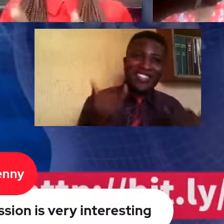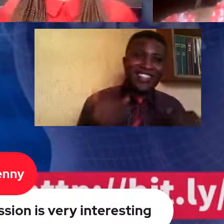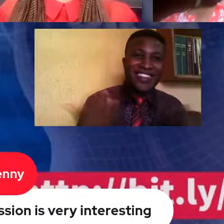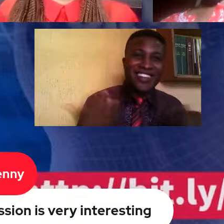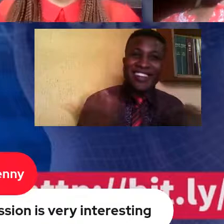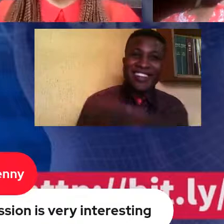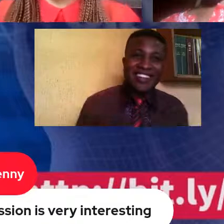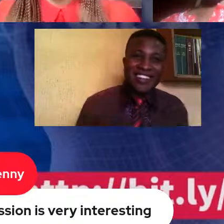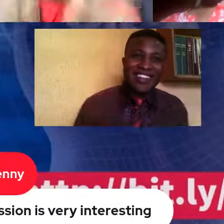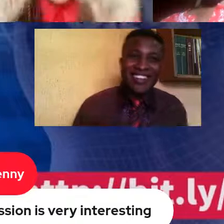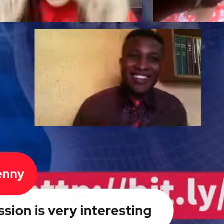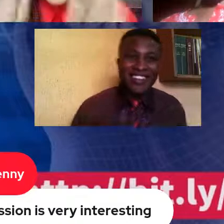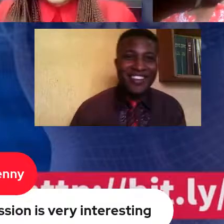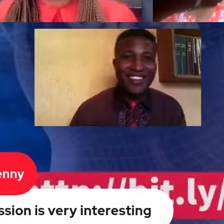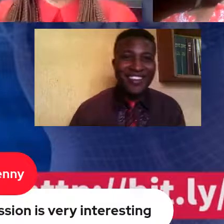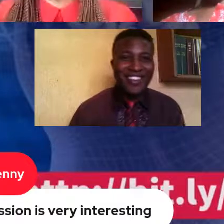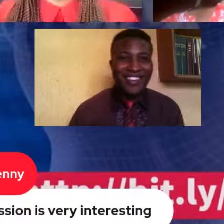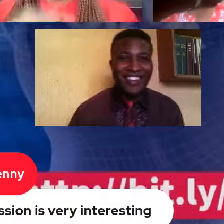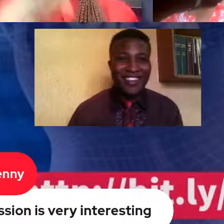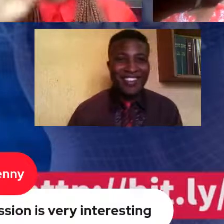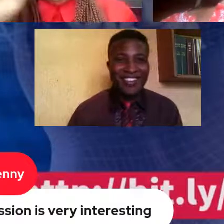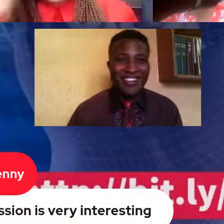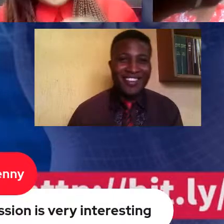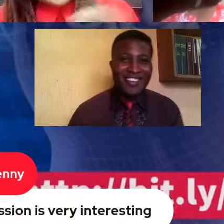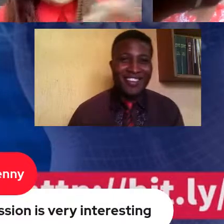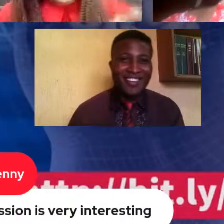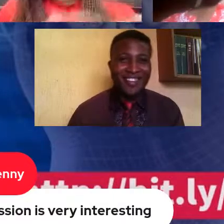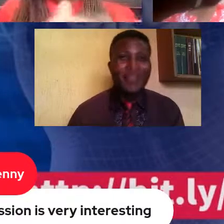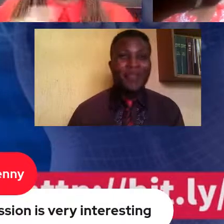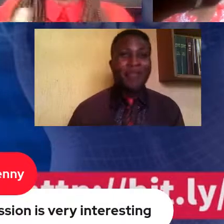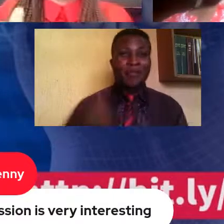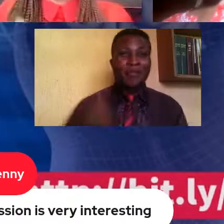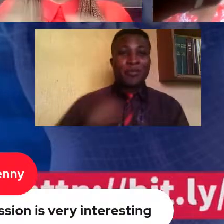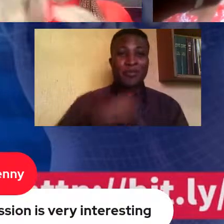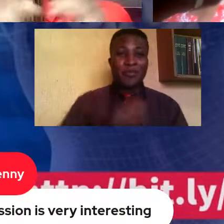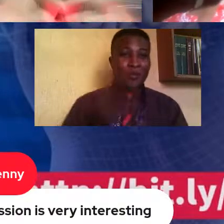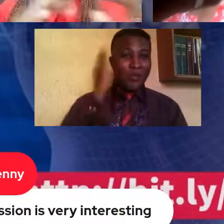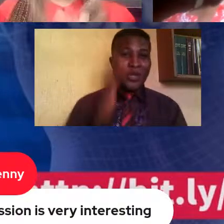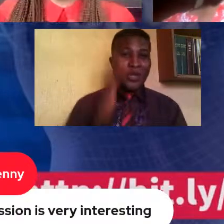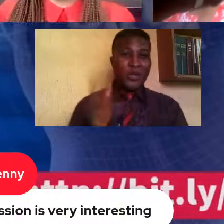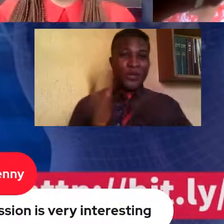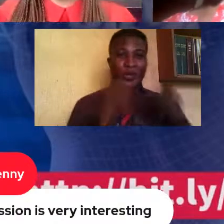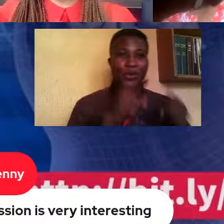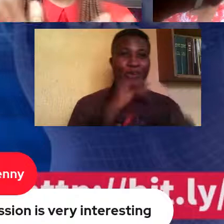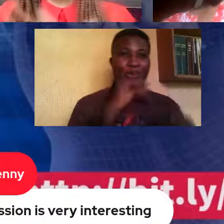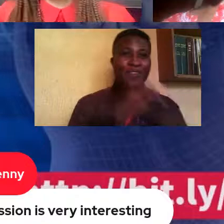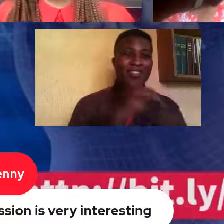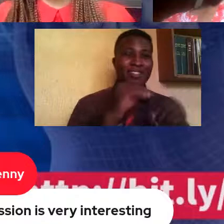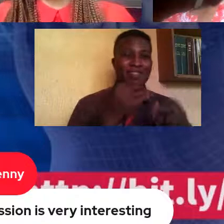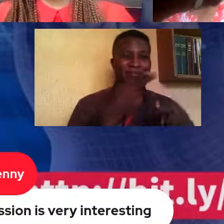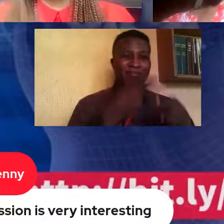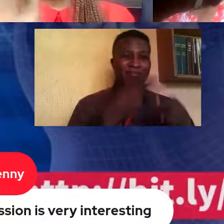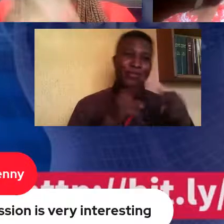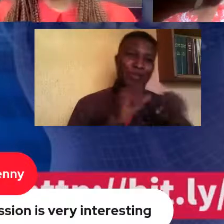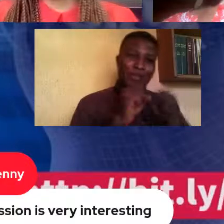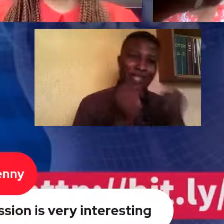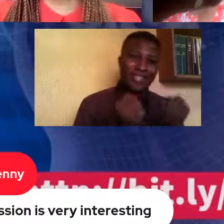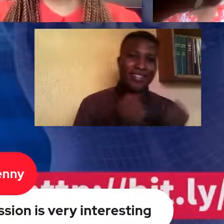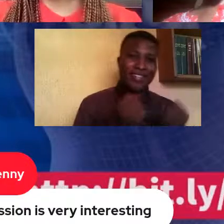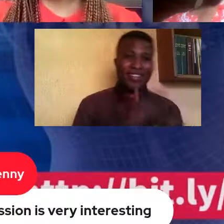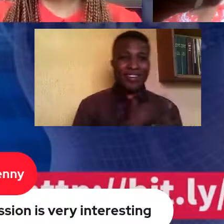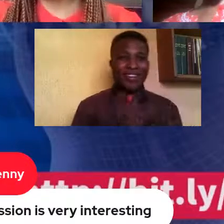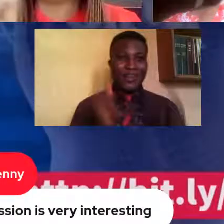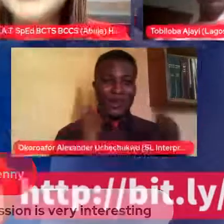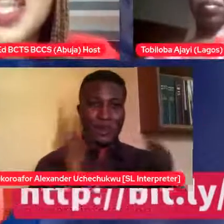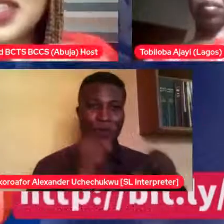Please go on a short break and then we'll go to the circle again. Just ask one or two questions before we call it a day. we'll go on